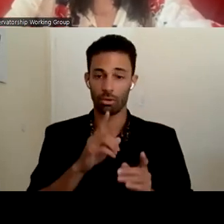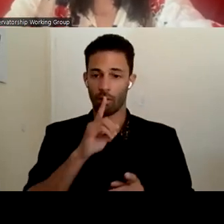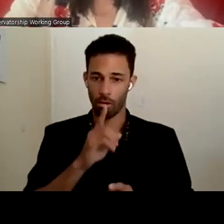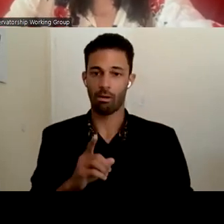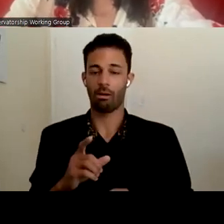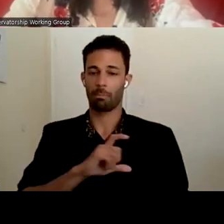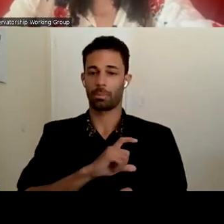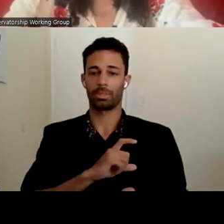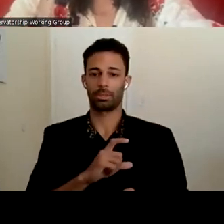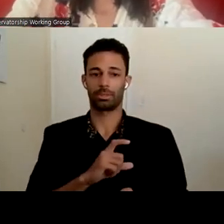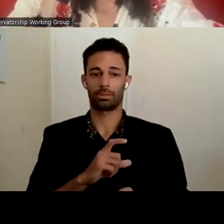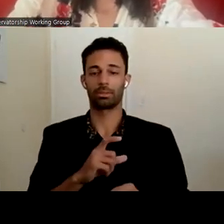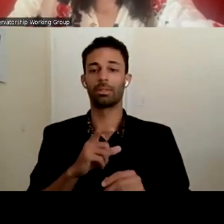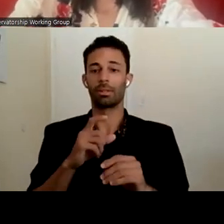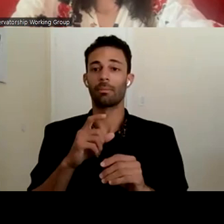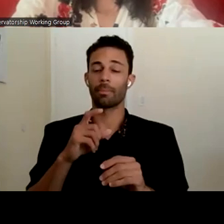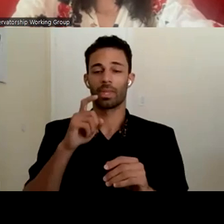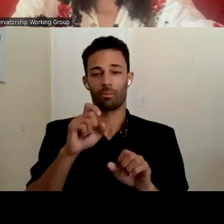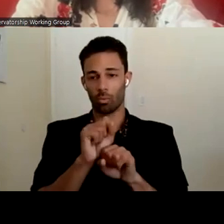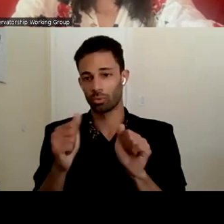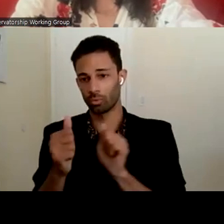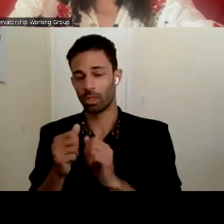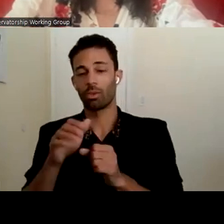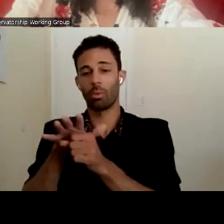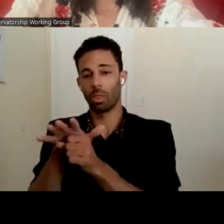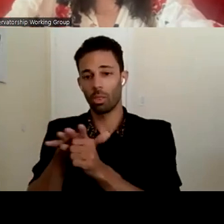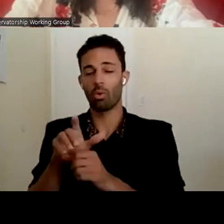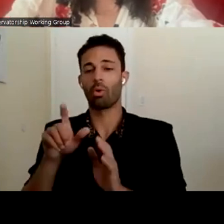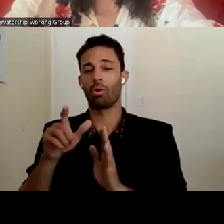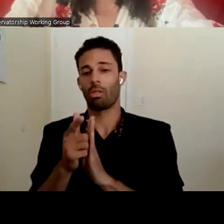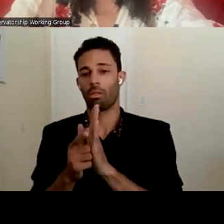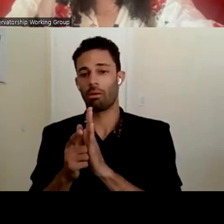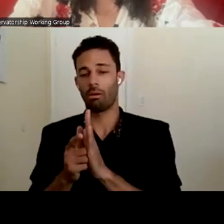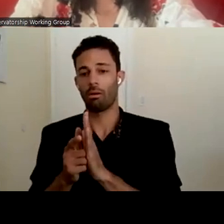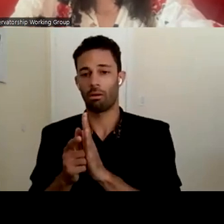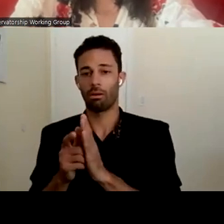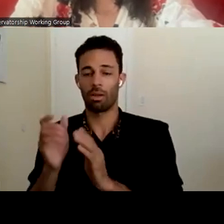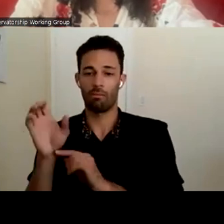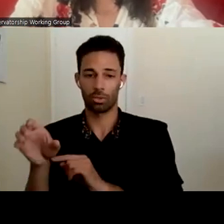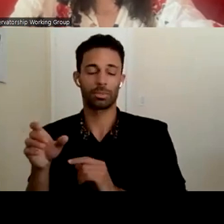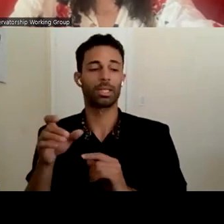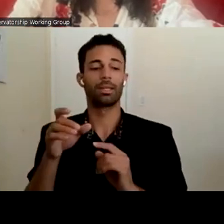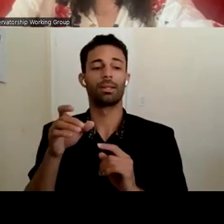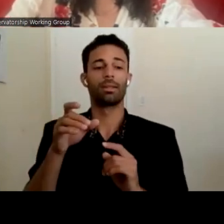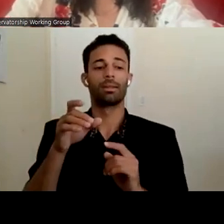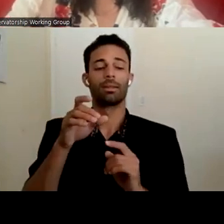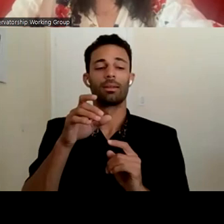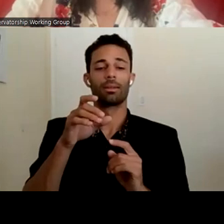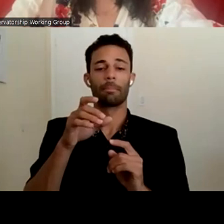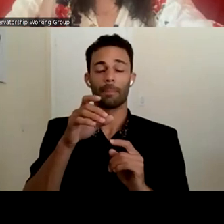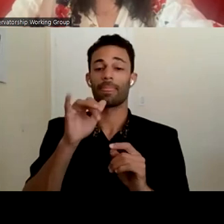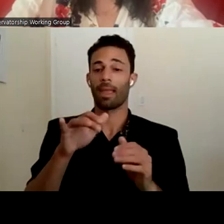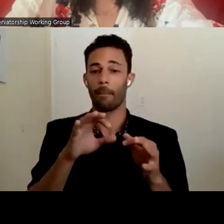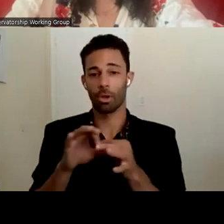they would need to be working together either with local law enforcement, if they're also looking into it. it's, again, that partnership of everyone working together.